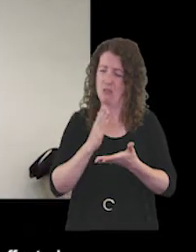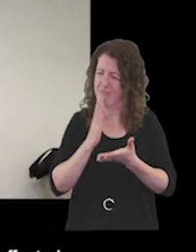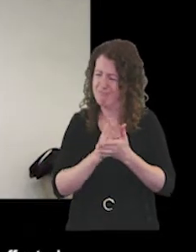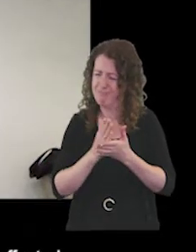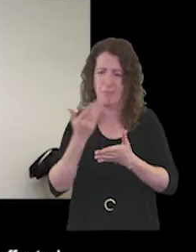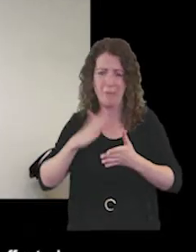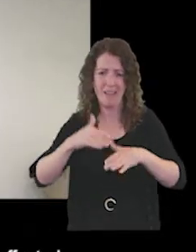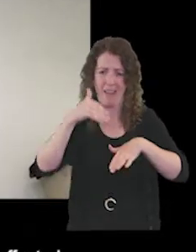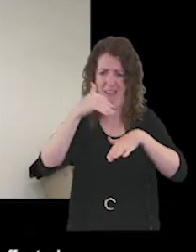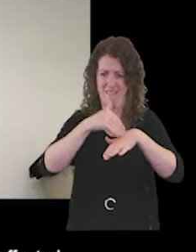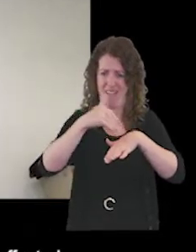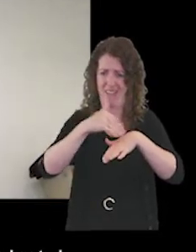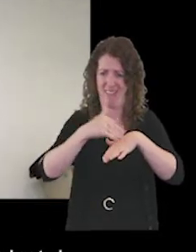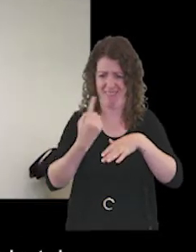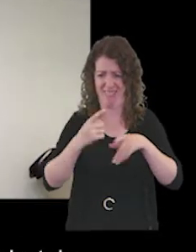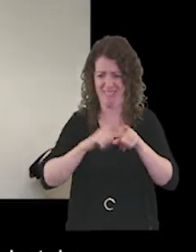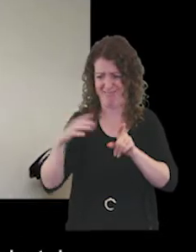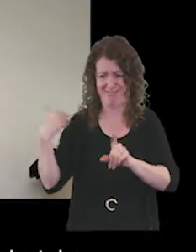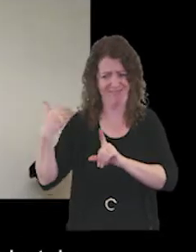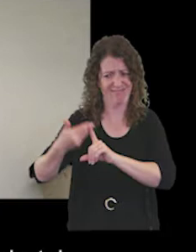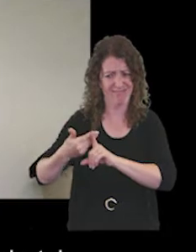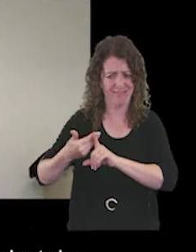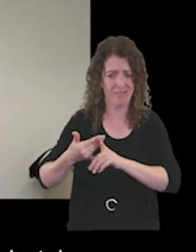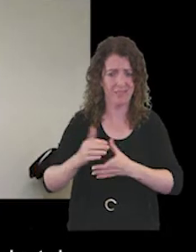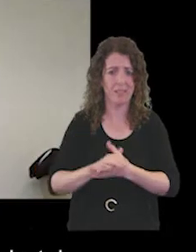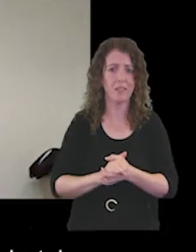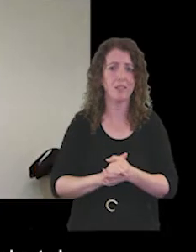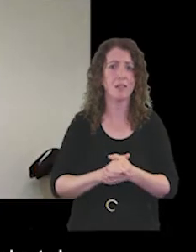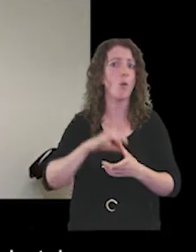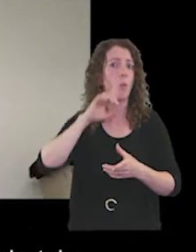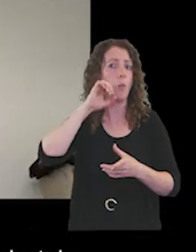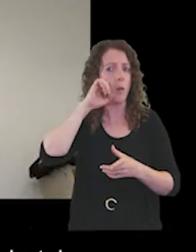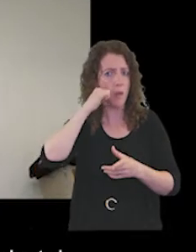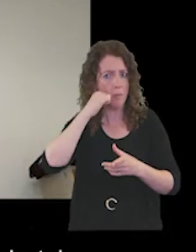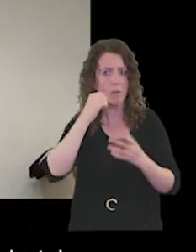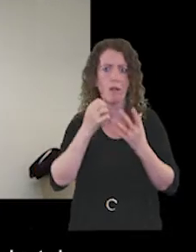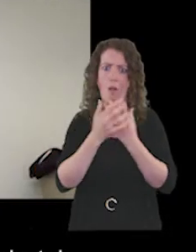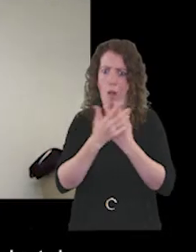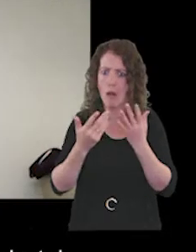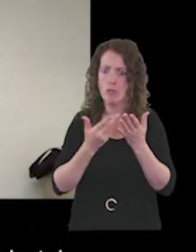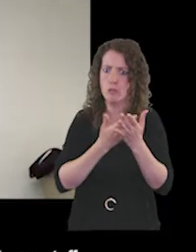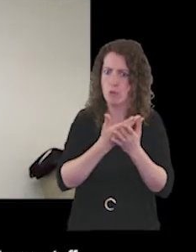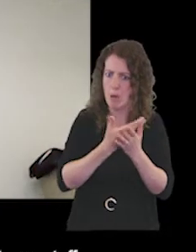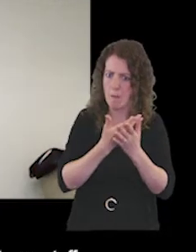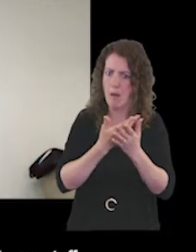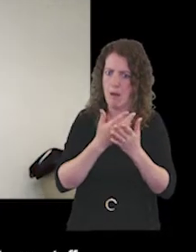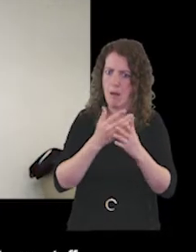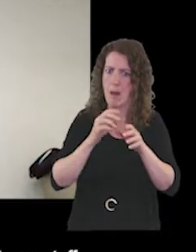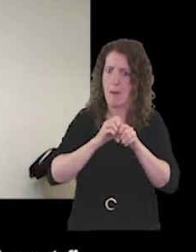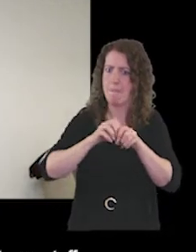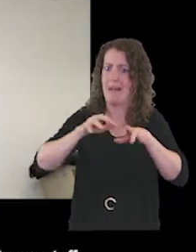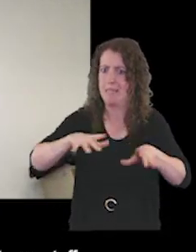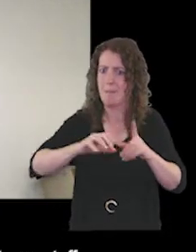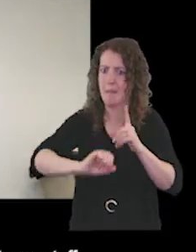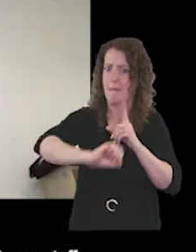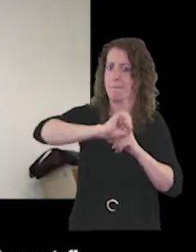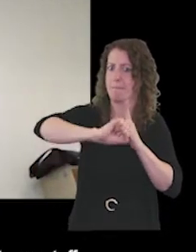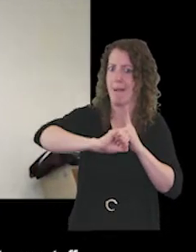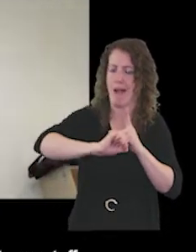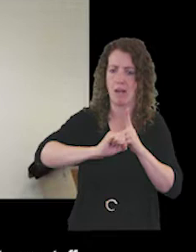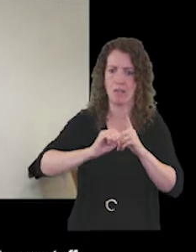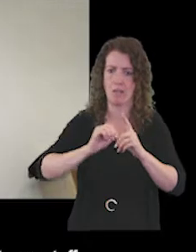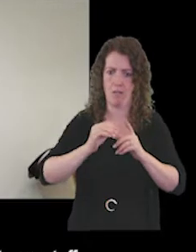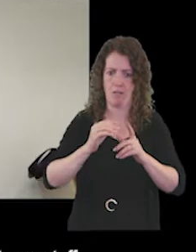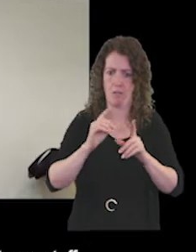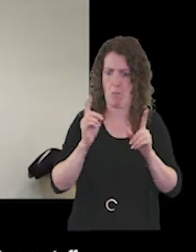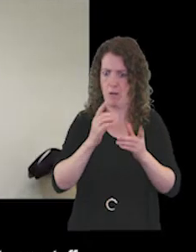the whole of this particular year we're looking at, there are going to be numerous references to the impact of the pandemic on the Trust, our